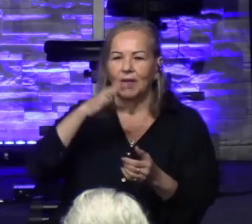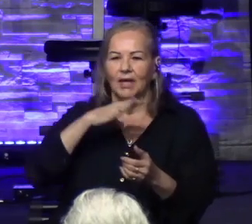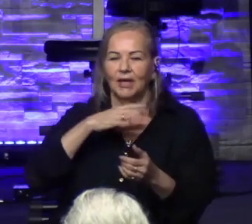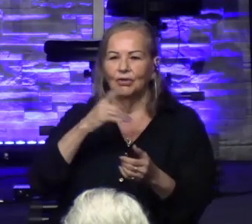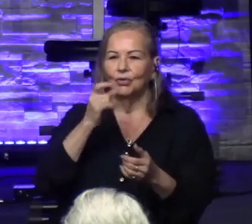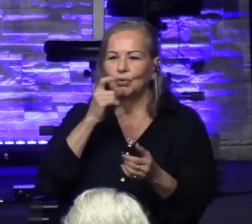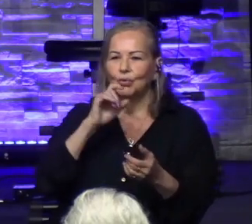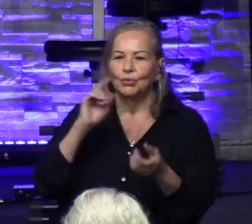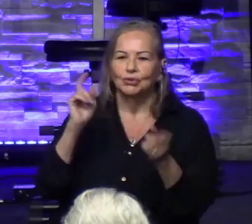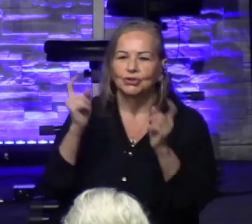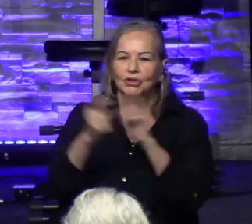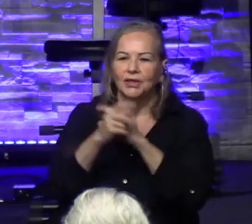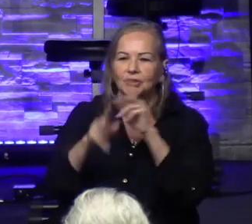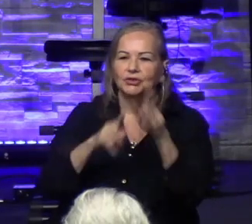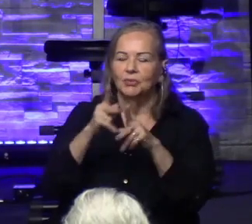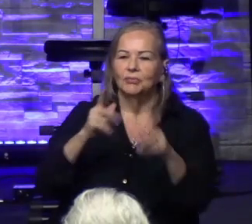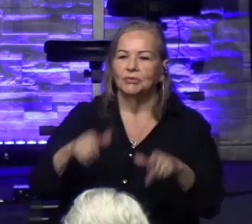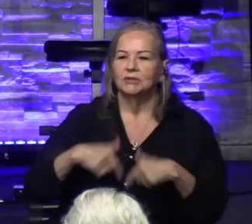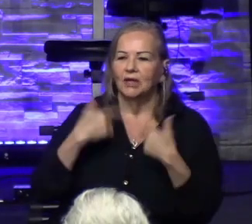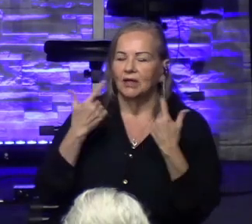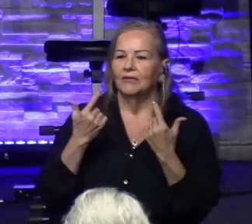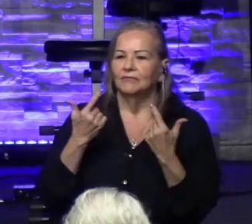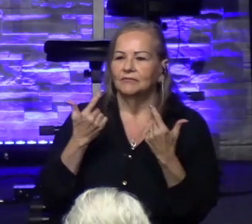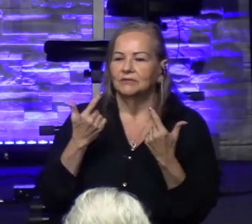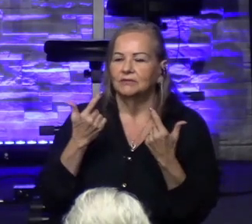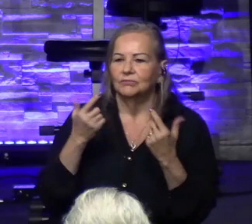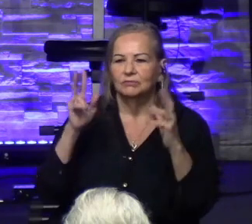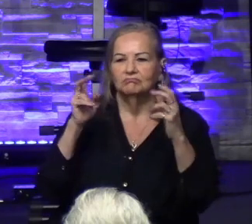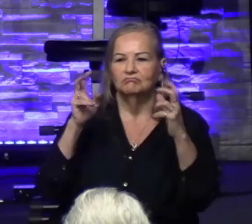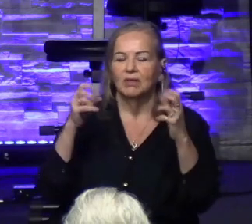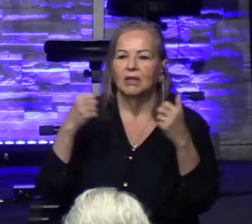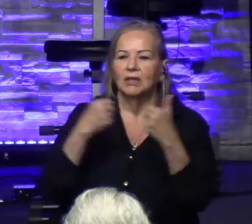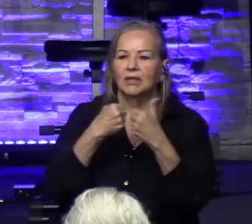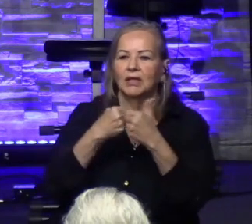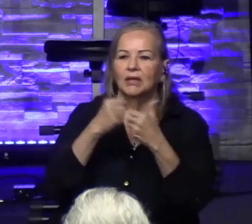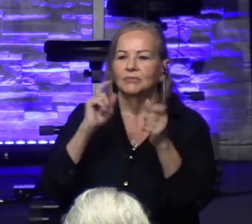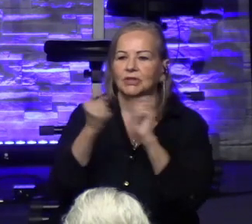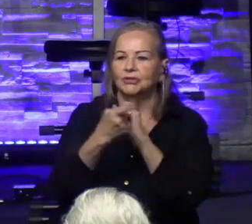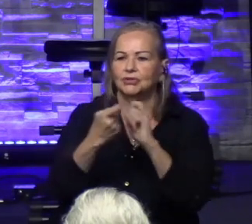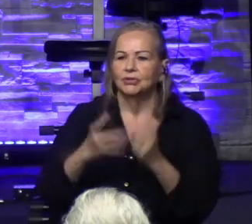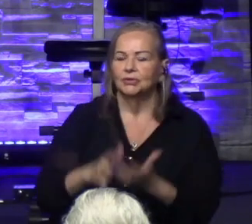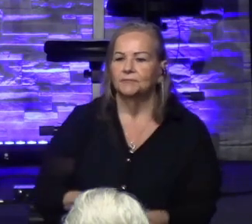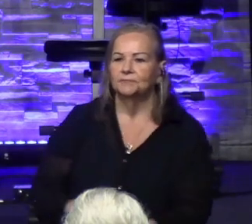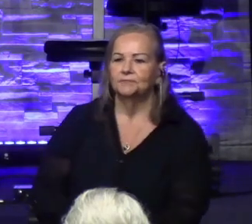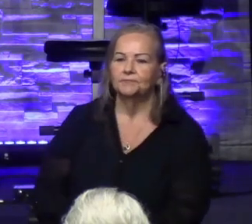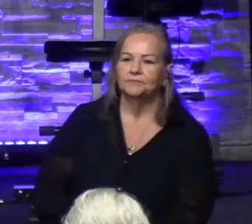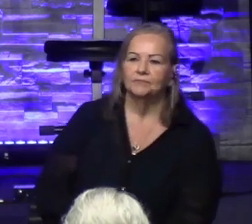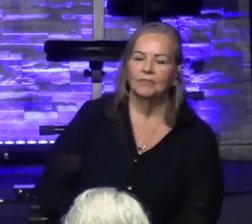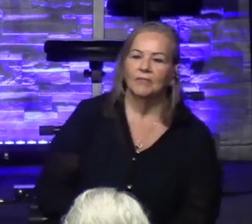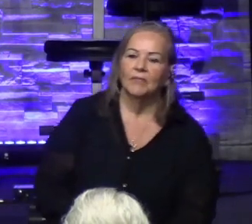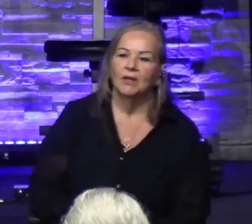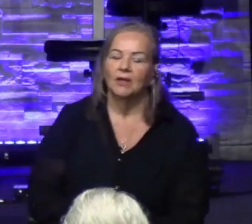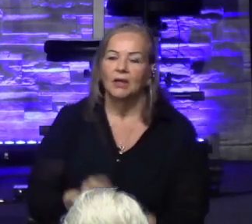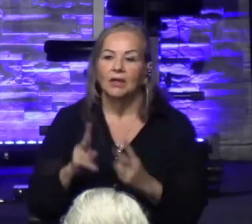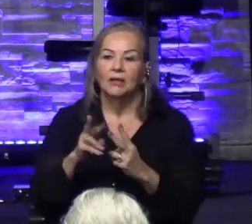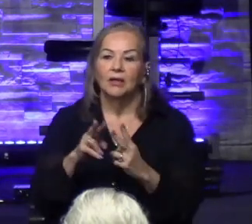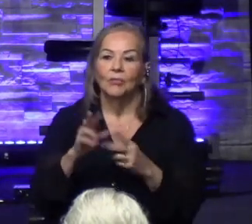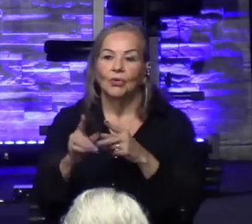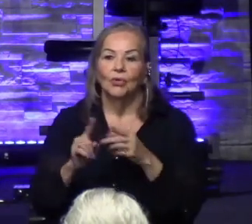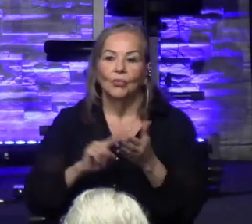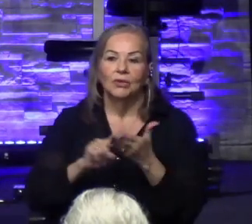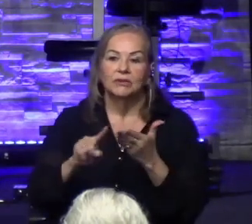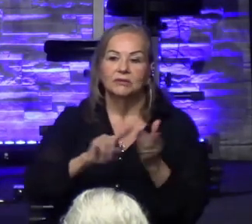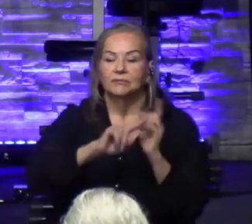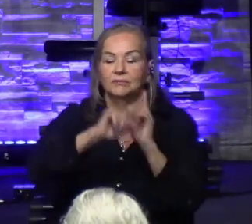My title of today's message is Game Changer. But he was a game changer. And a couple weeks ago, I went out to a pastor's